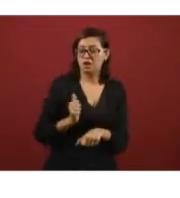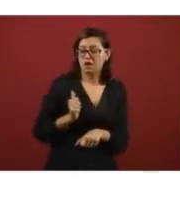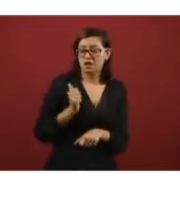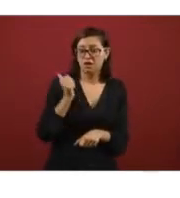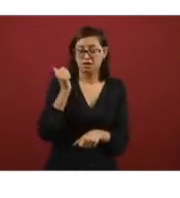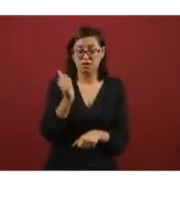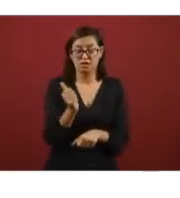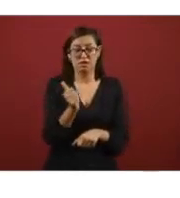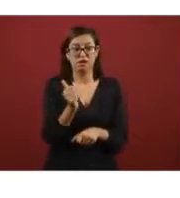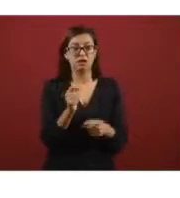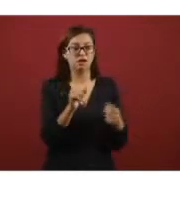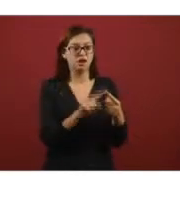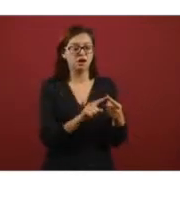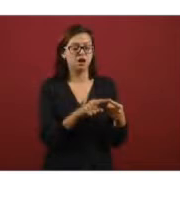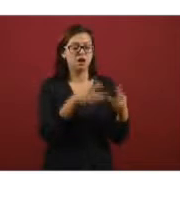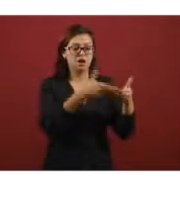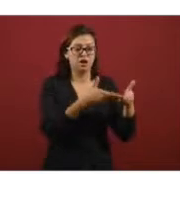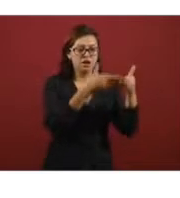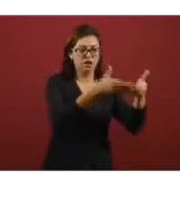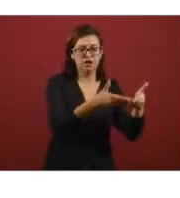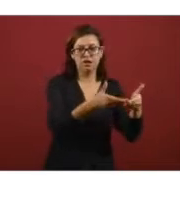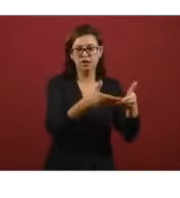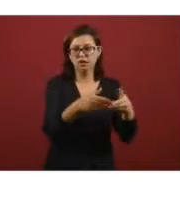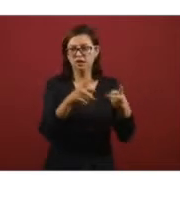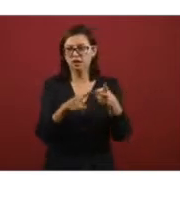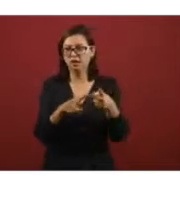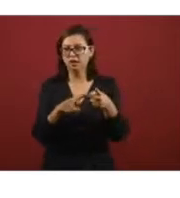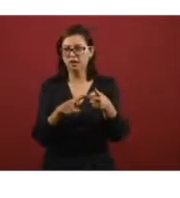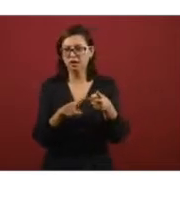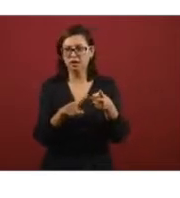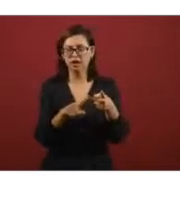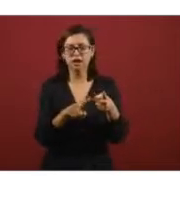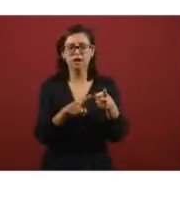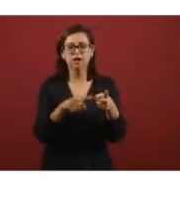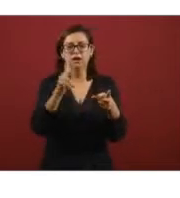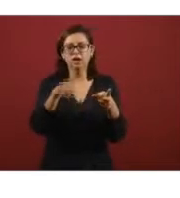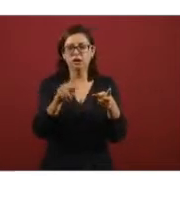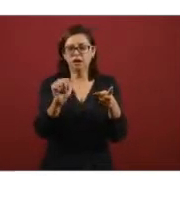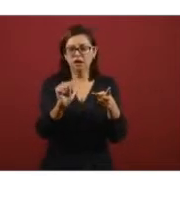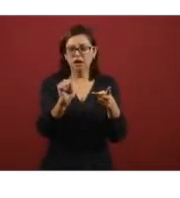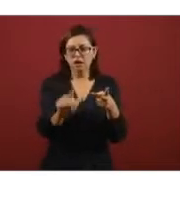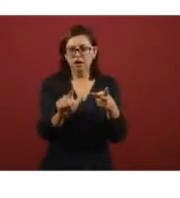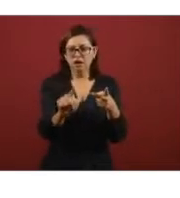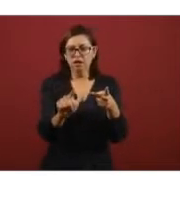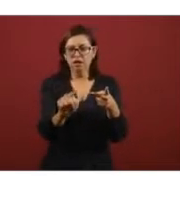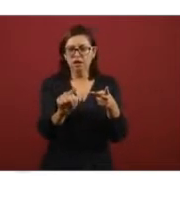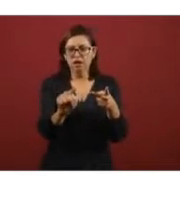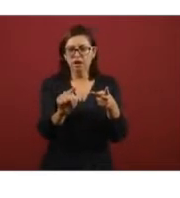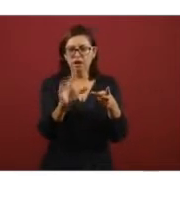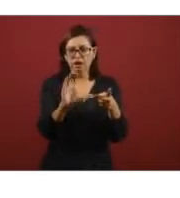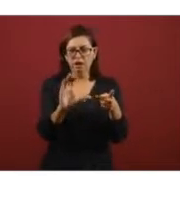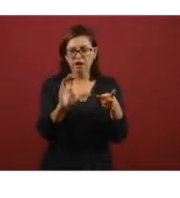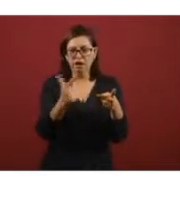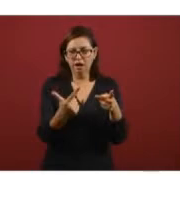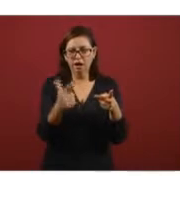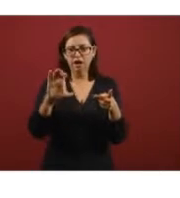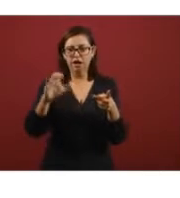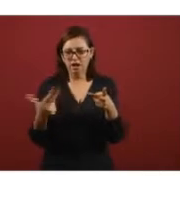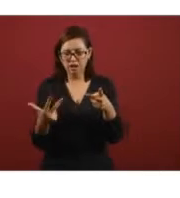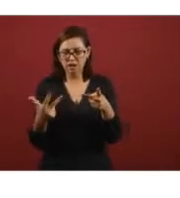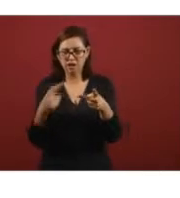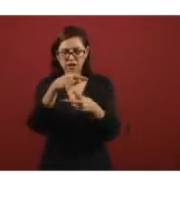we're going to take advantage uh we're going to we're going to uh do some uh repairs